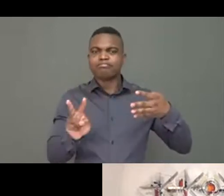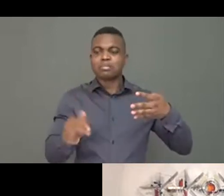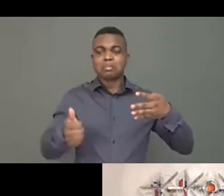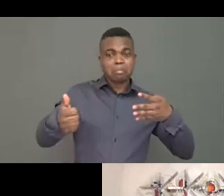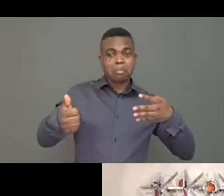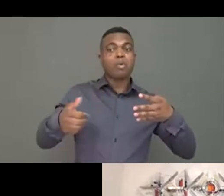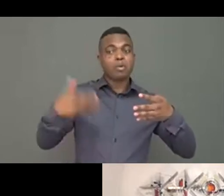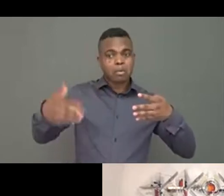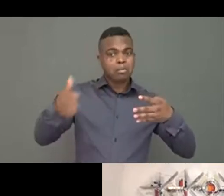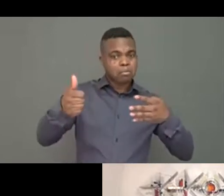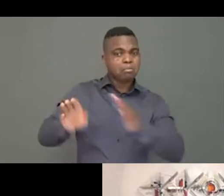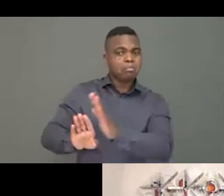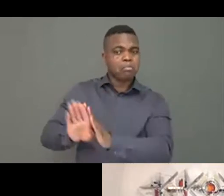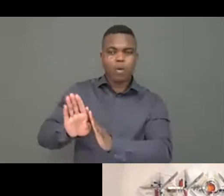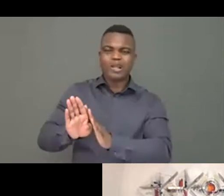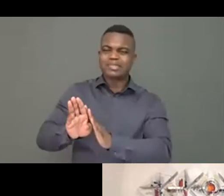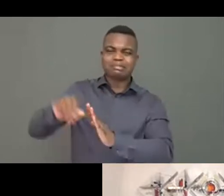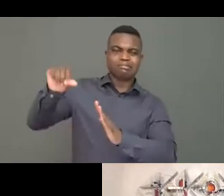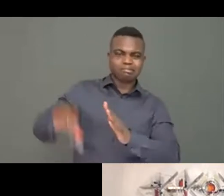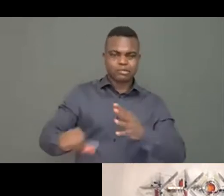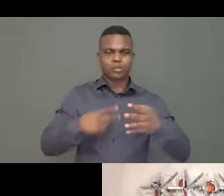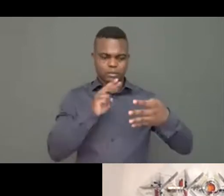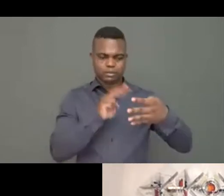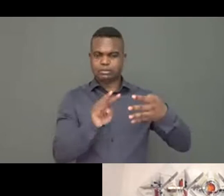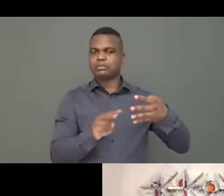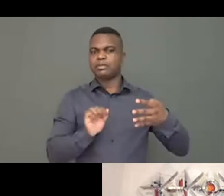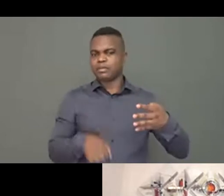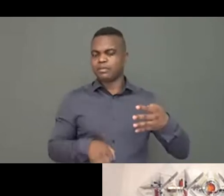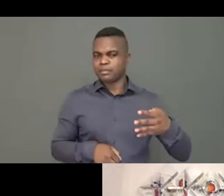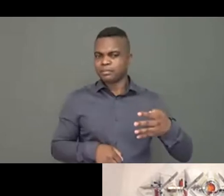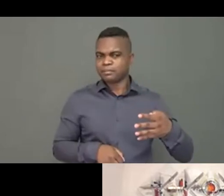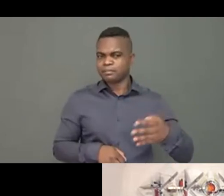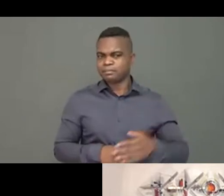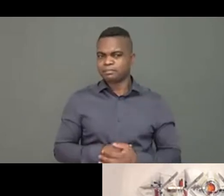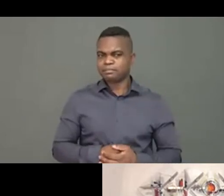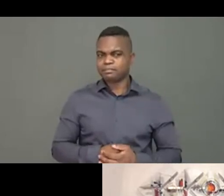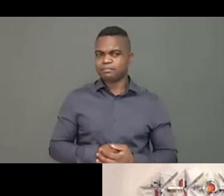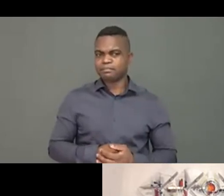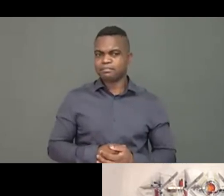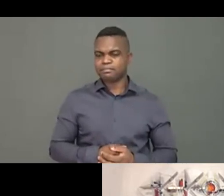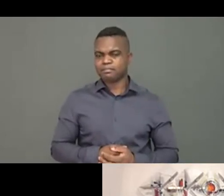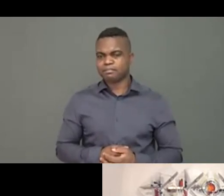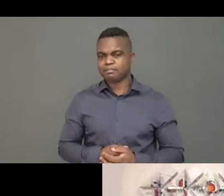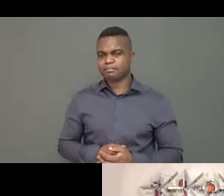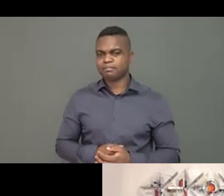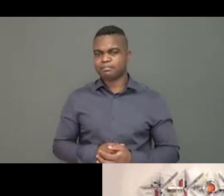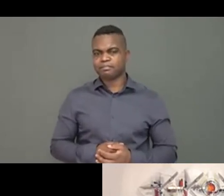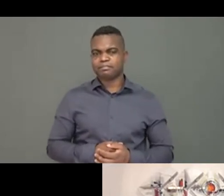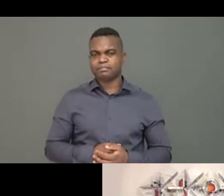sector as a whole as well. And in terms of the CHS supporting something similar with the issue of